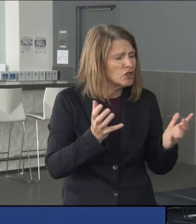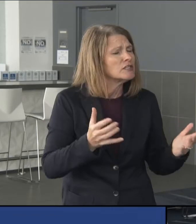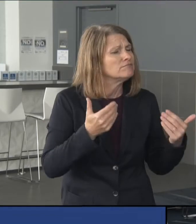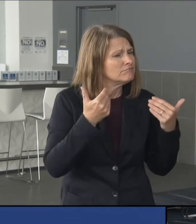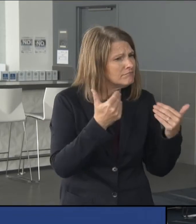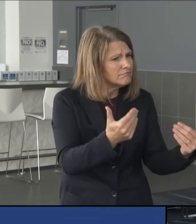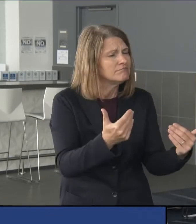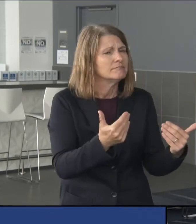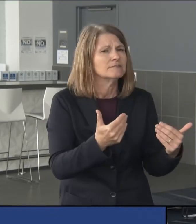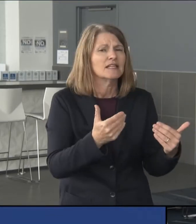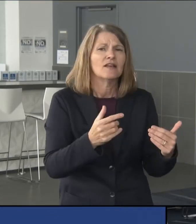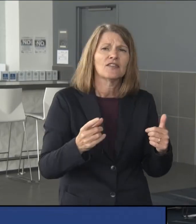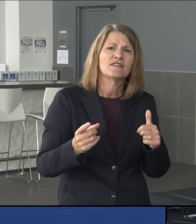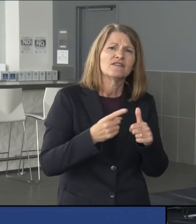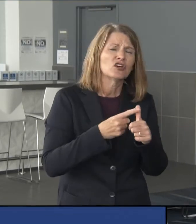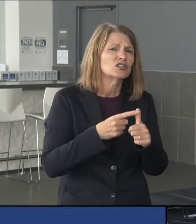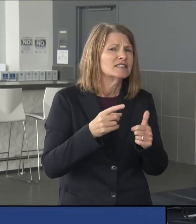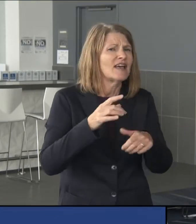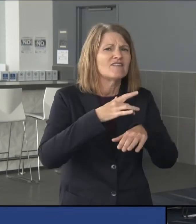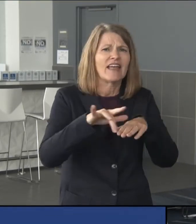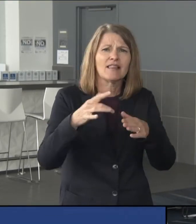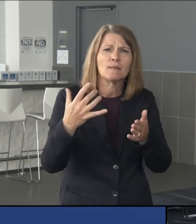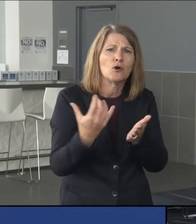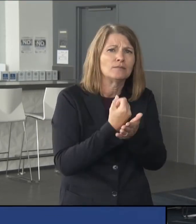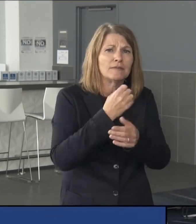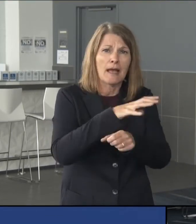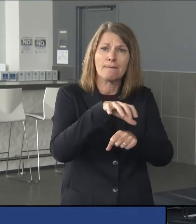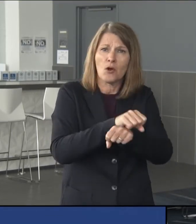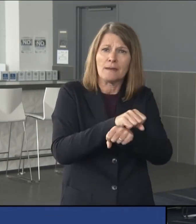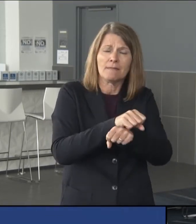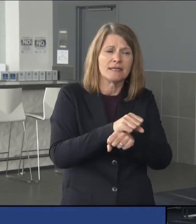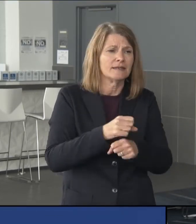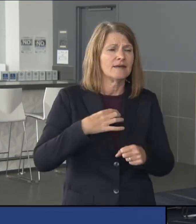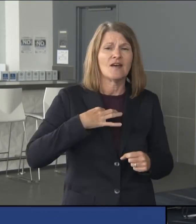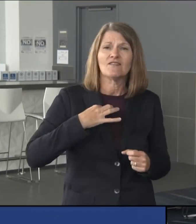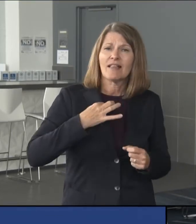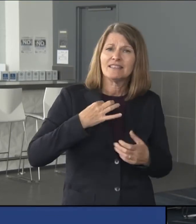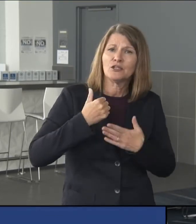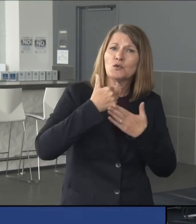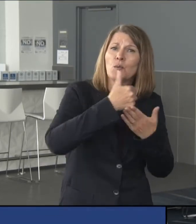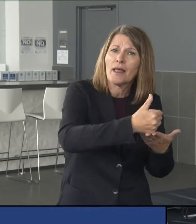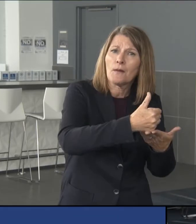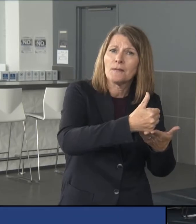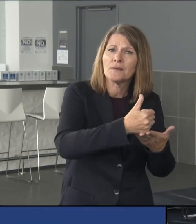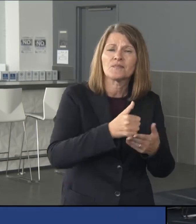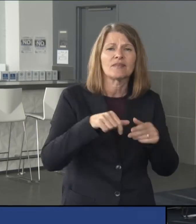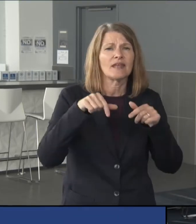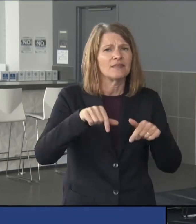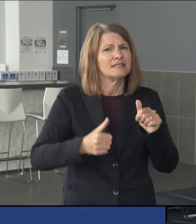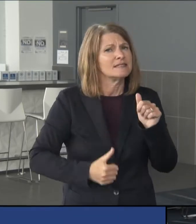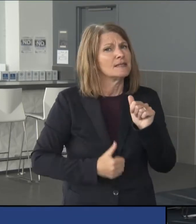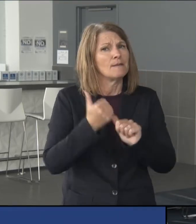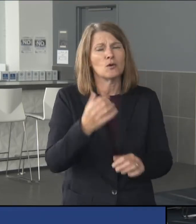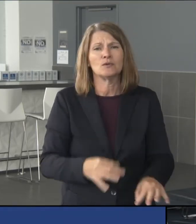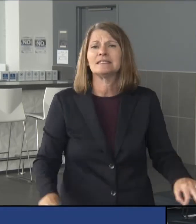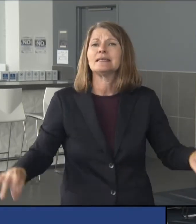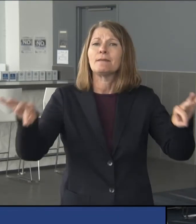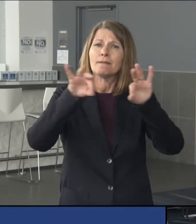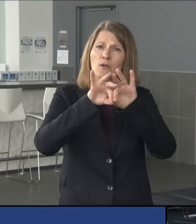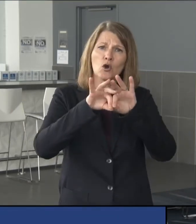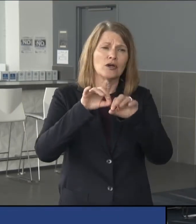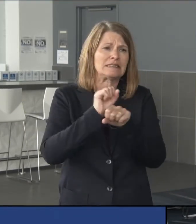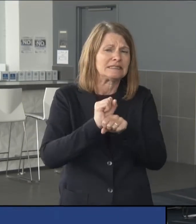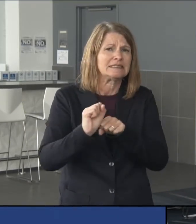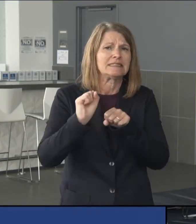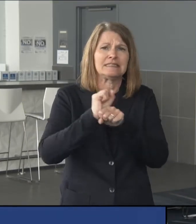Take the first available appointment. Volunteer to help. This is the most important effort